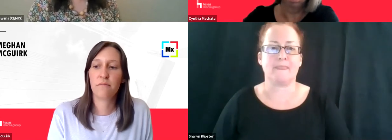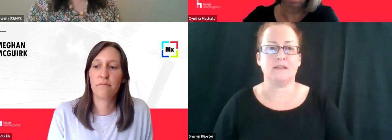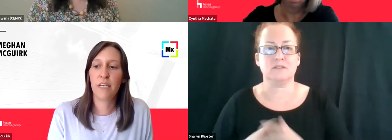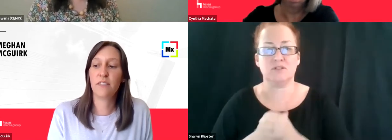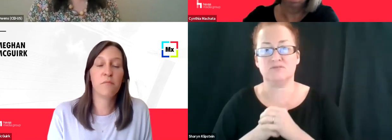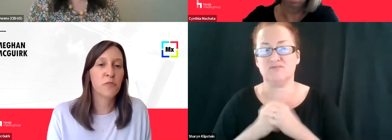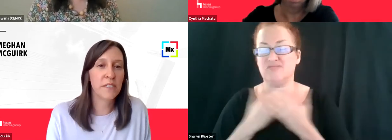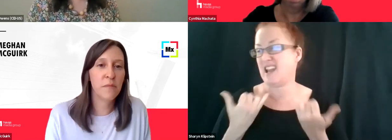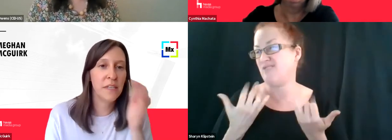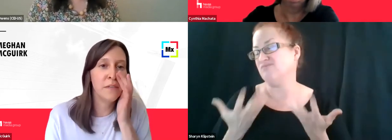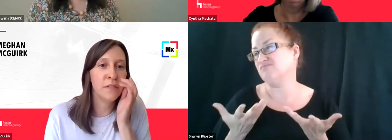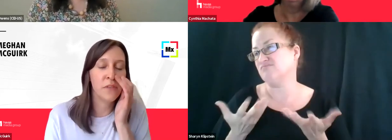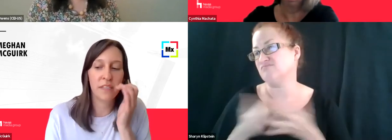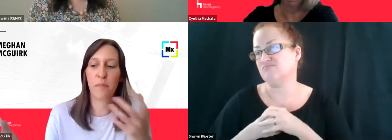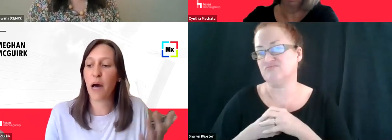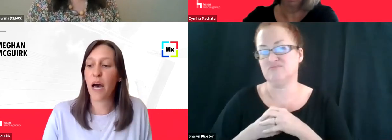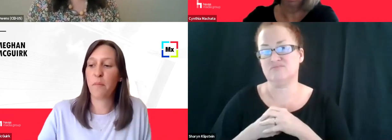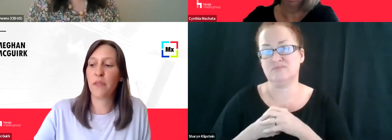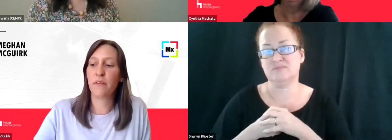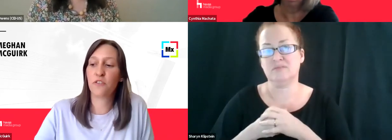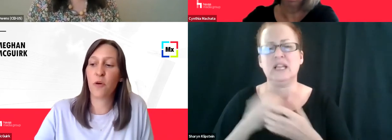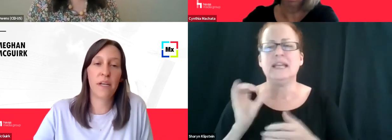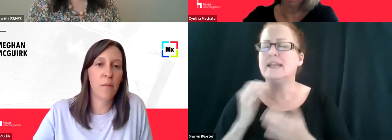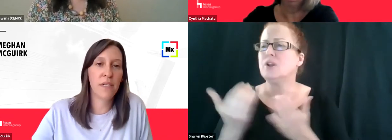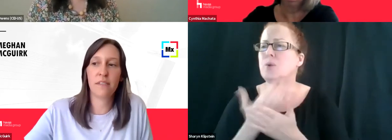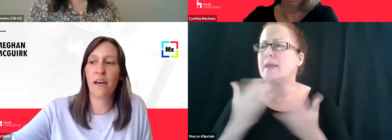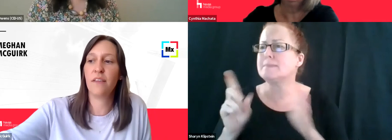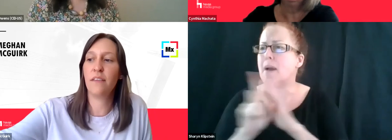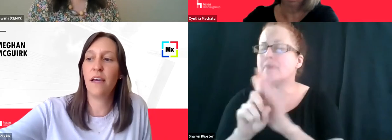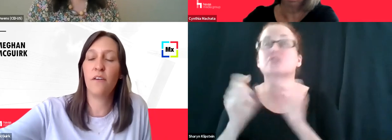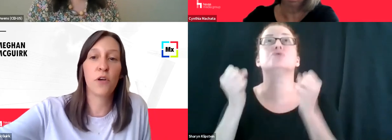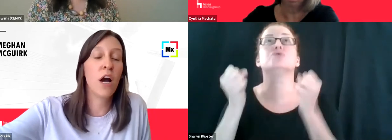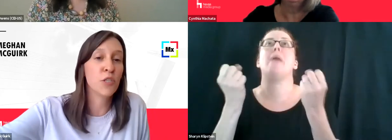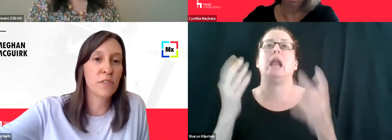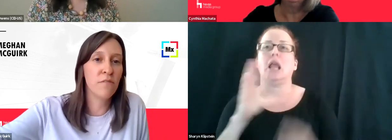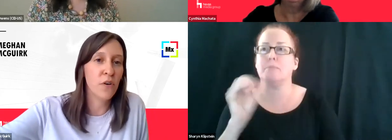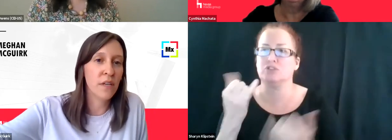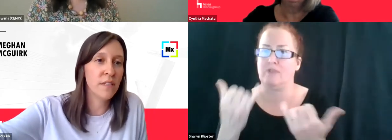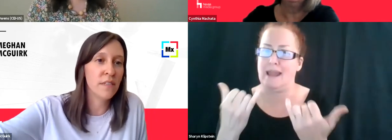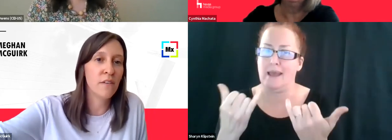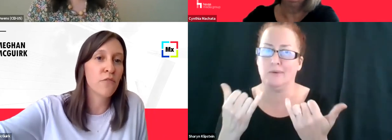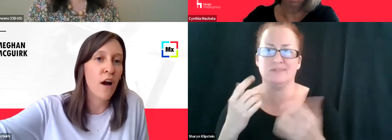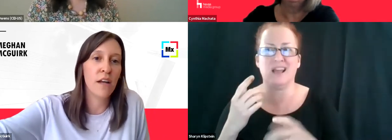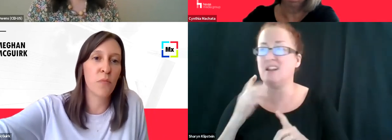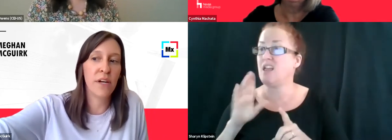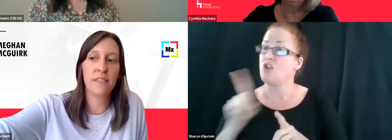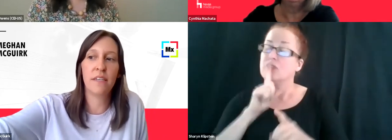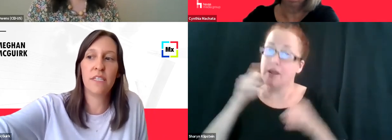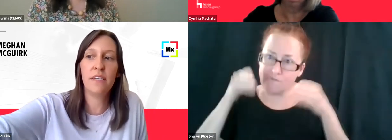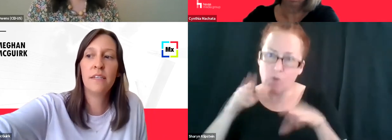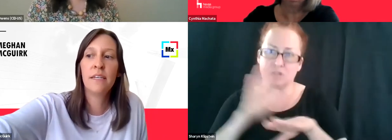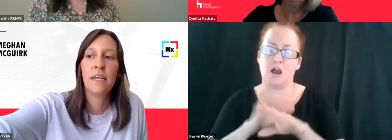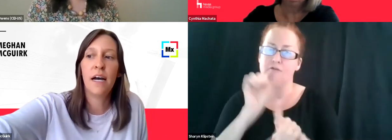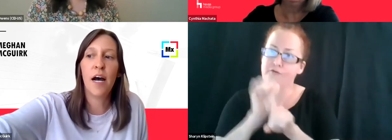it's sometimes crazy to me that even new things pop up. There's so many companies now that, that they're a hundred percent focus is on fraud and brand